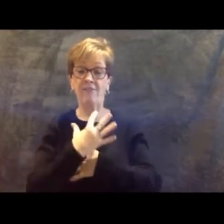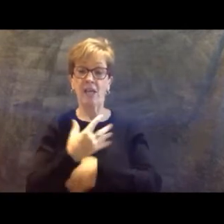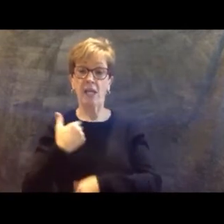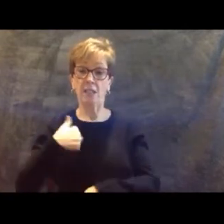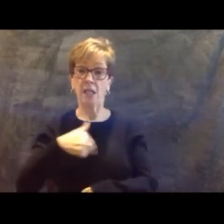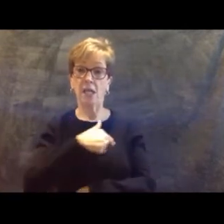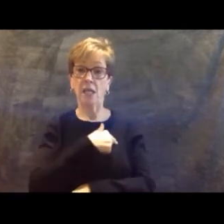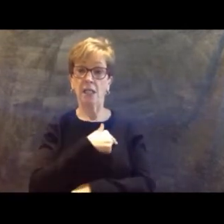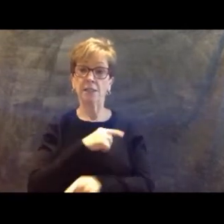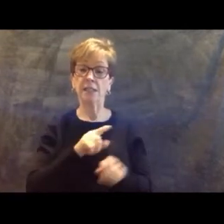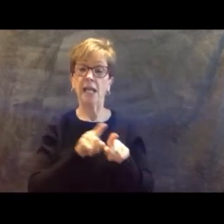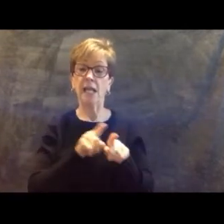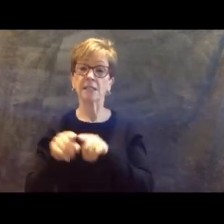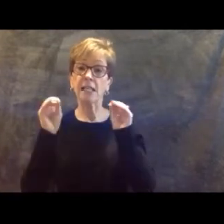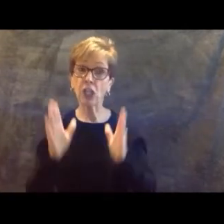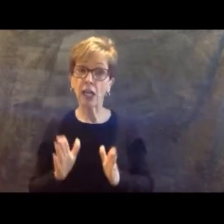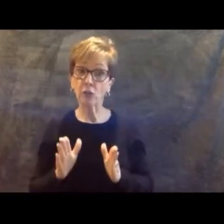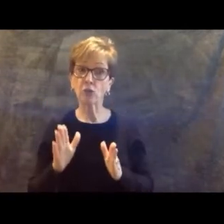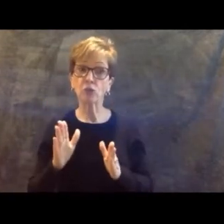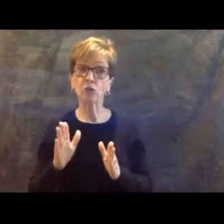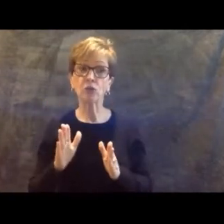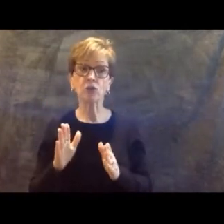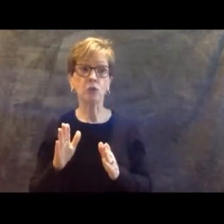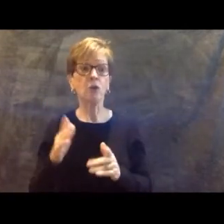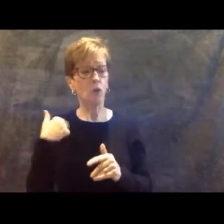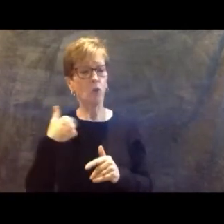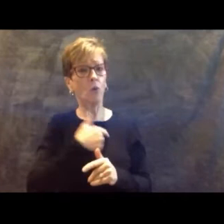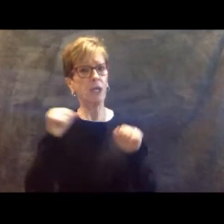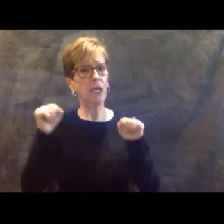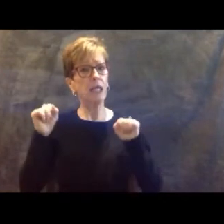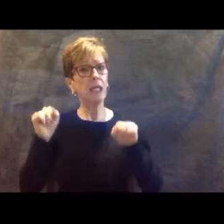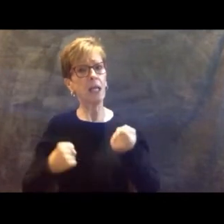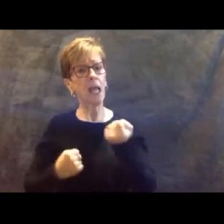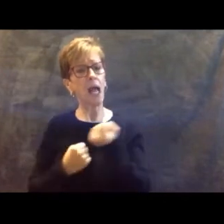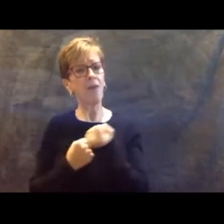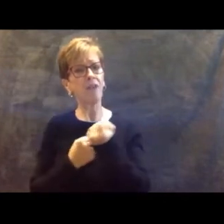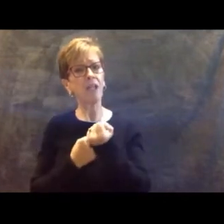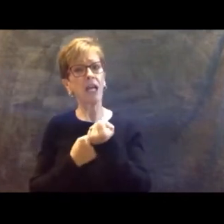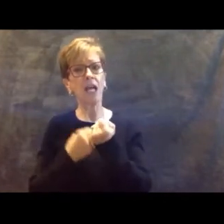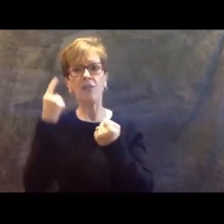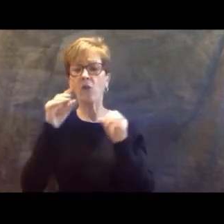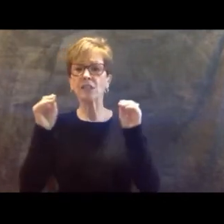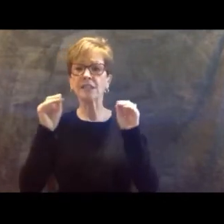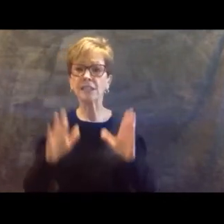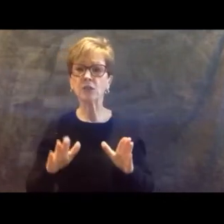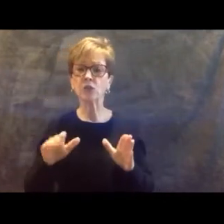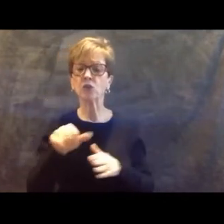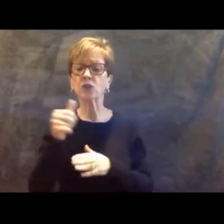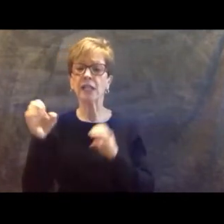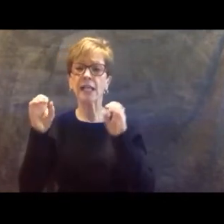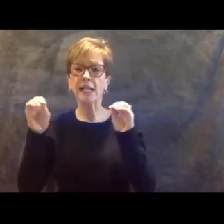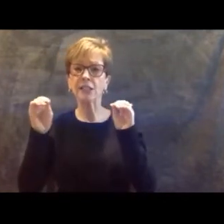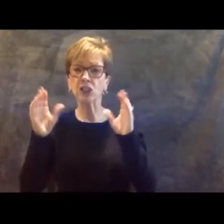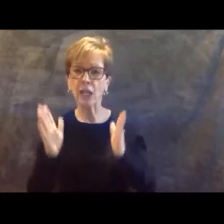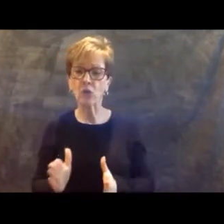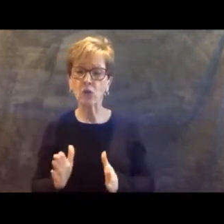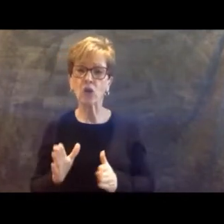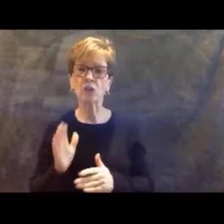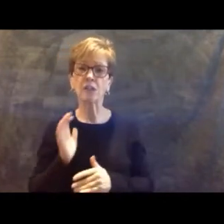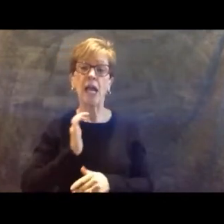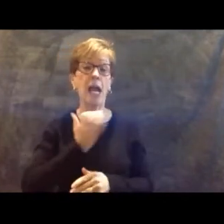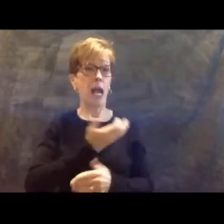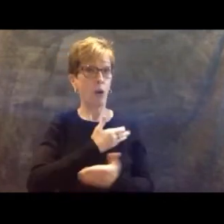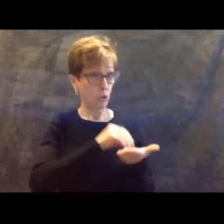that we can advocate for teachers, educators, teachers, our students, and our